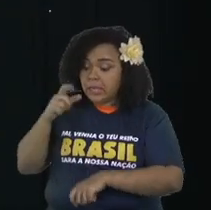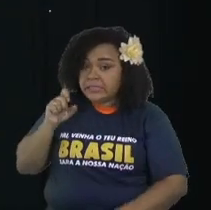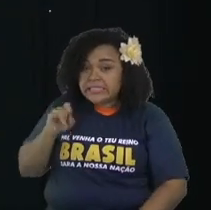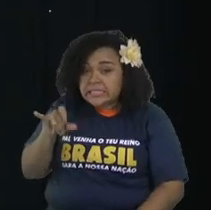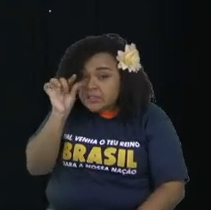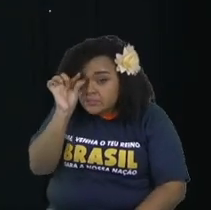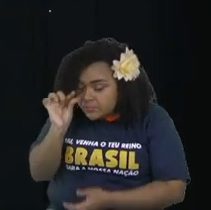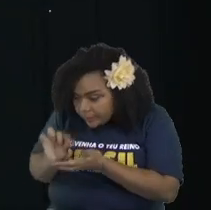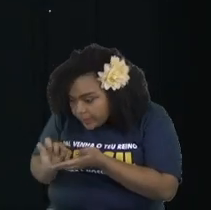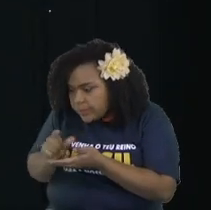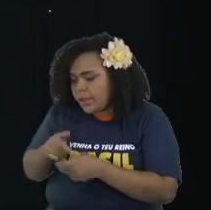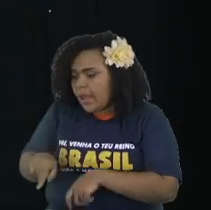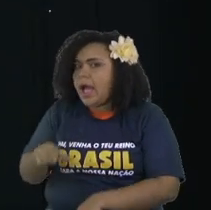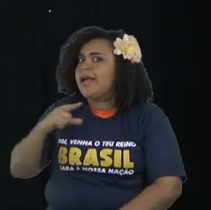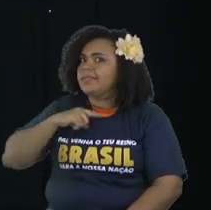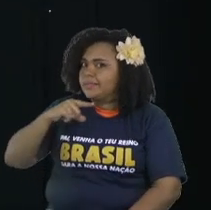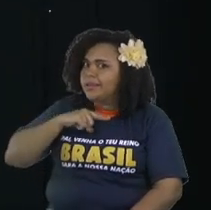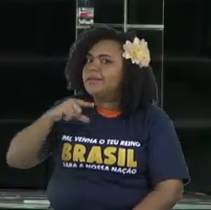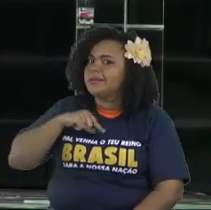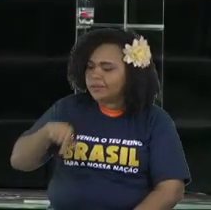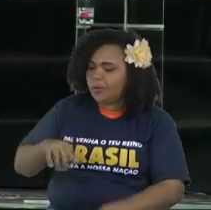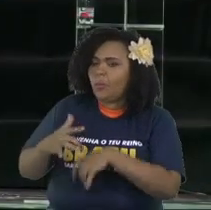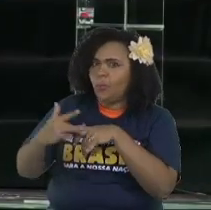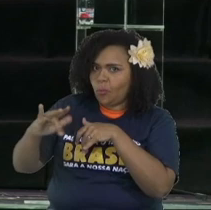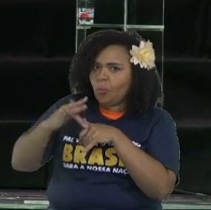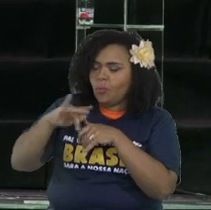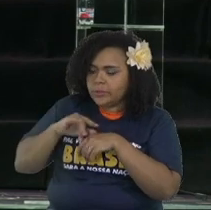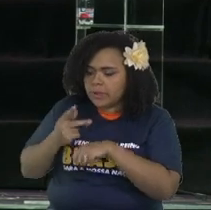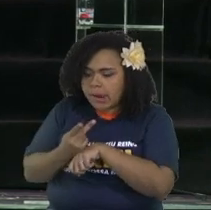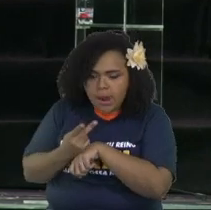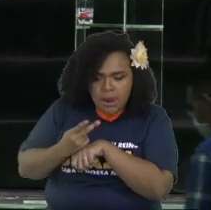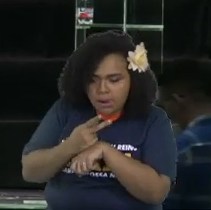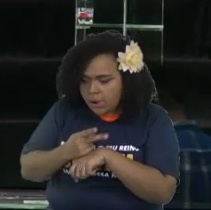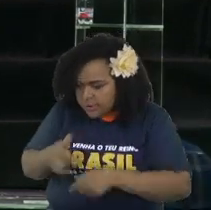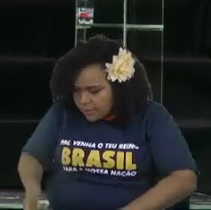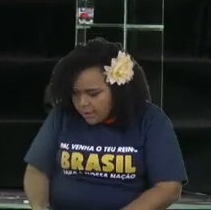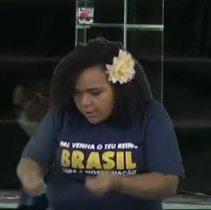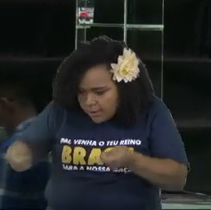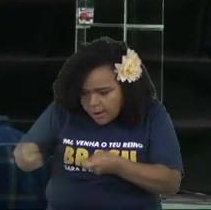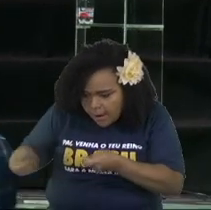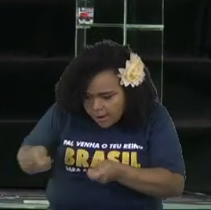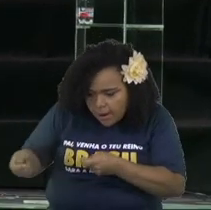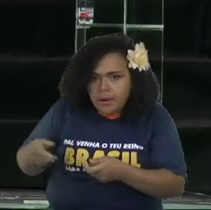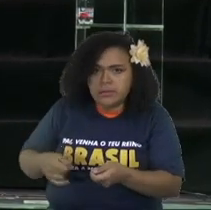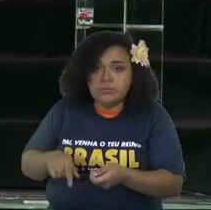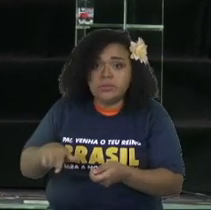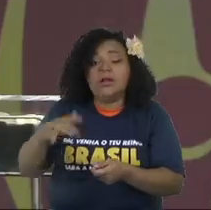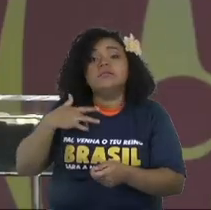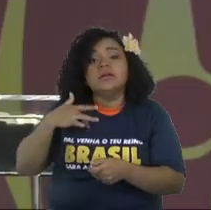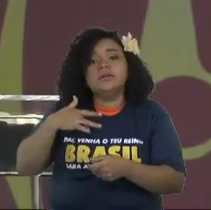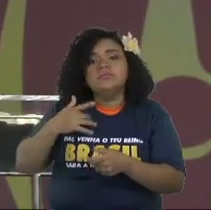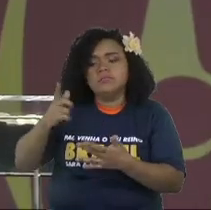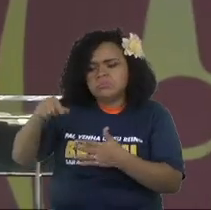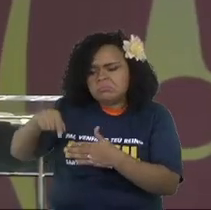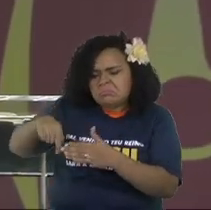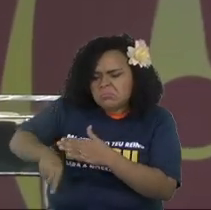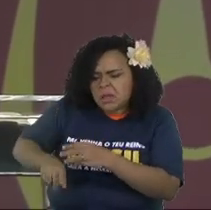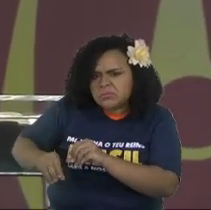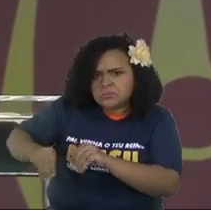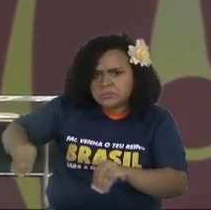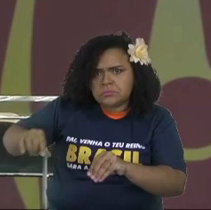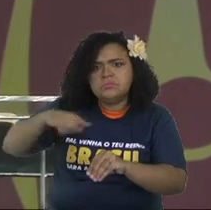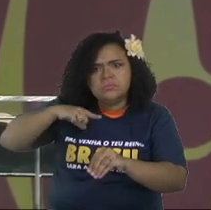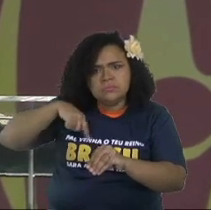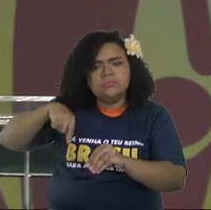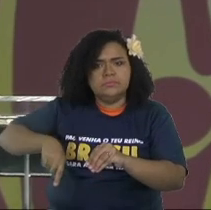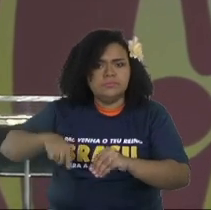The big companies, the big companies, they know that that is a sign of something bigger